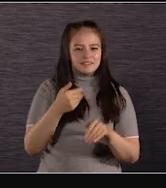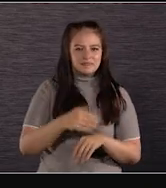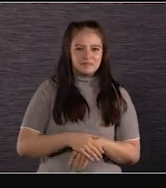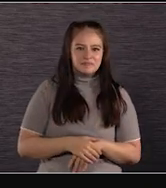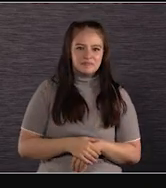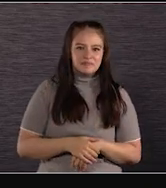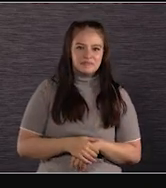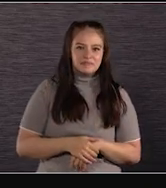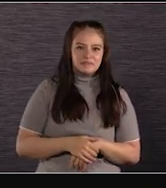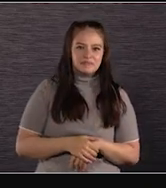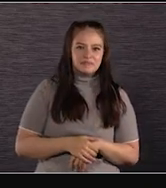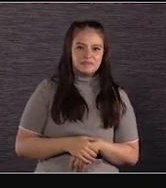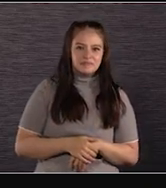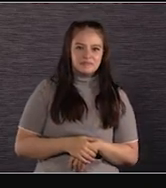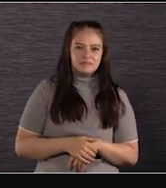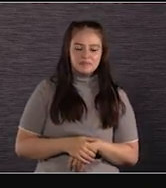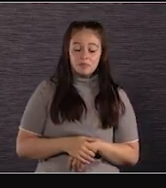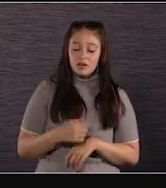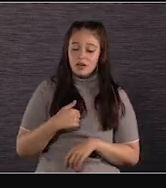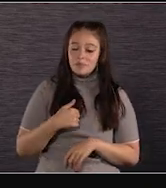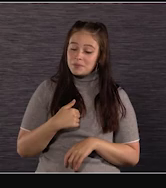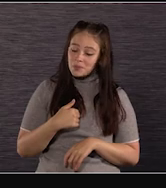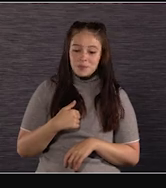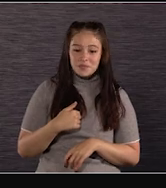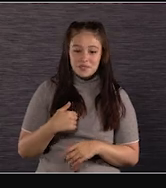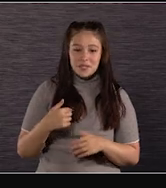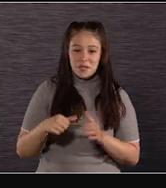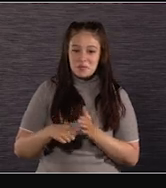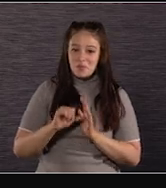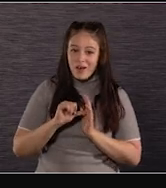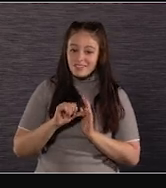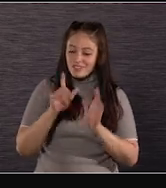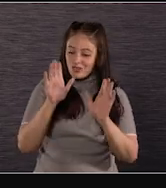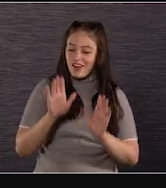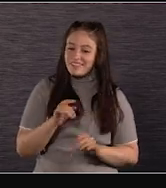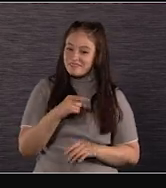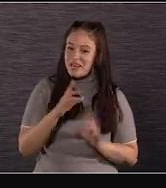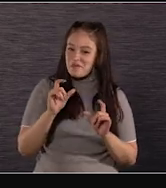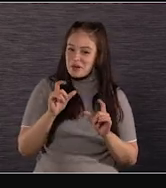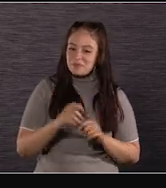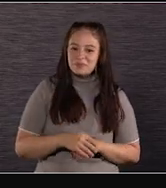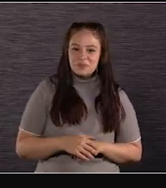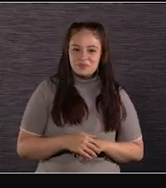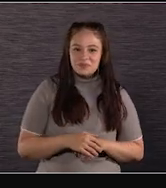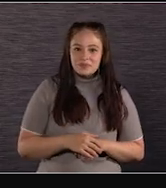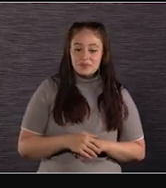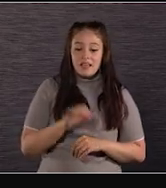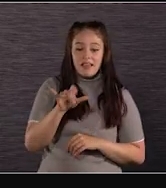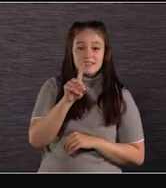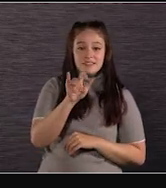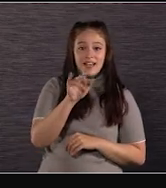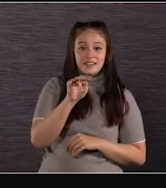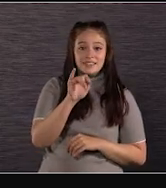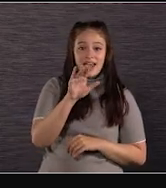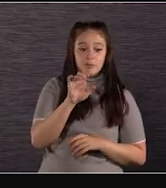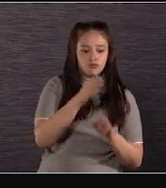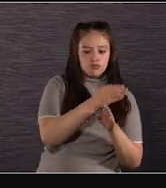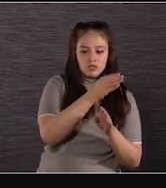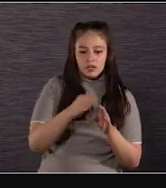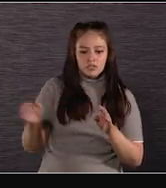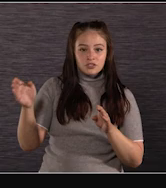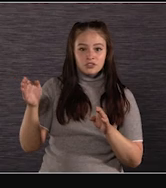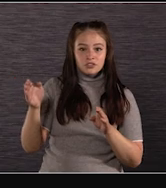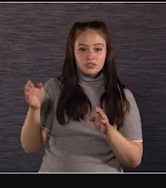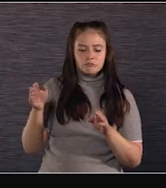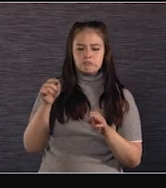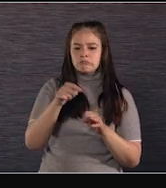I'm quite impressed with the whole rig. It's great. The dynamic range and the weight of the camera has made it so much easier,